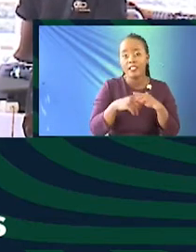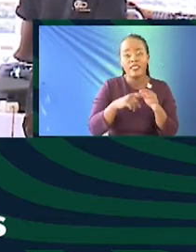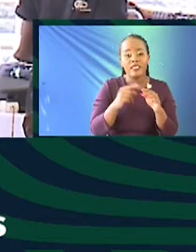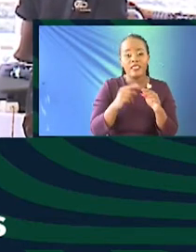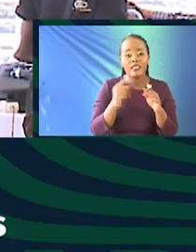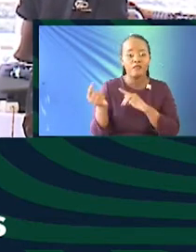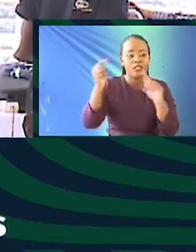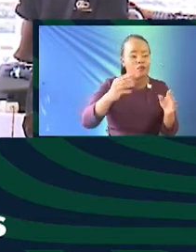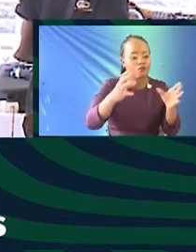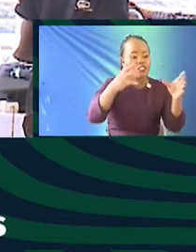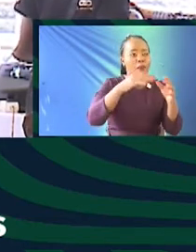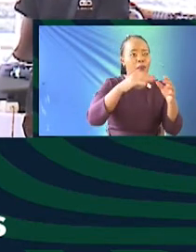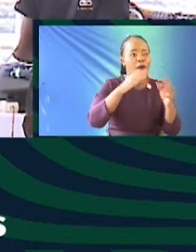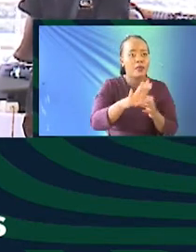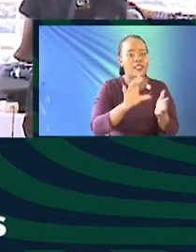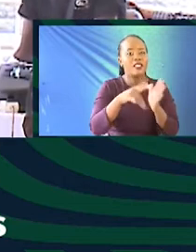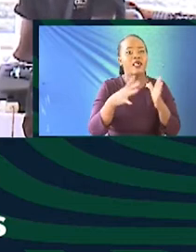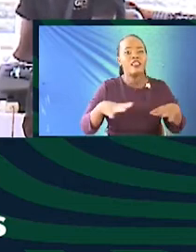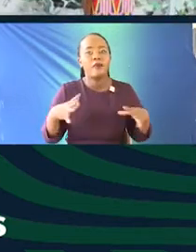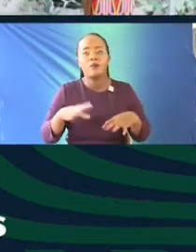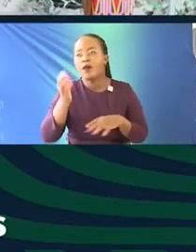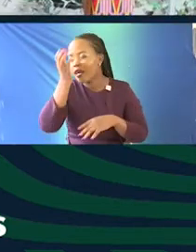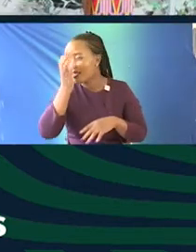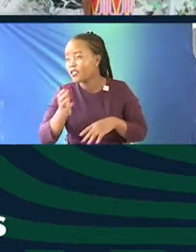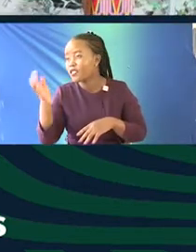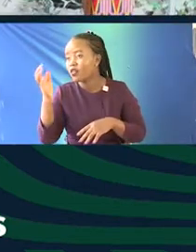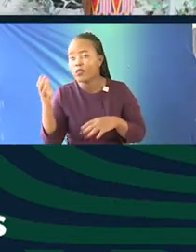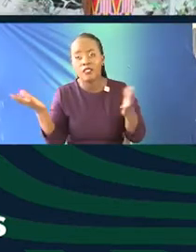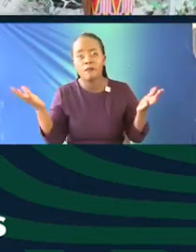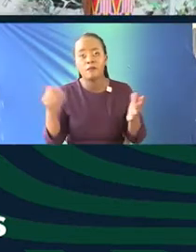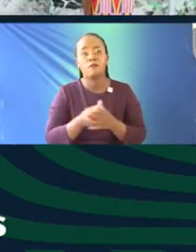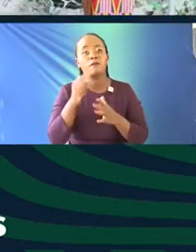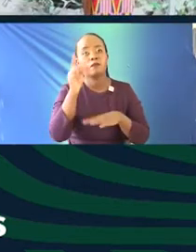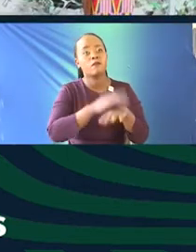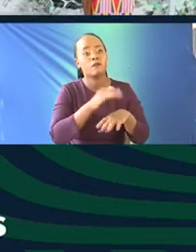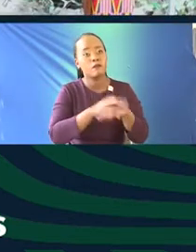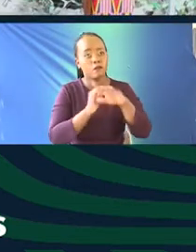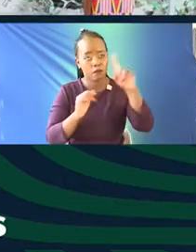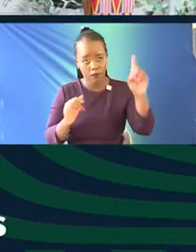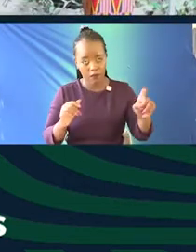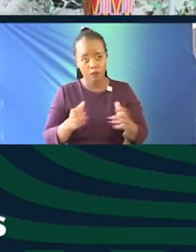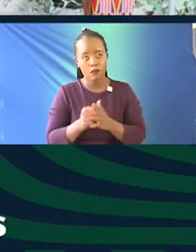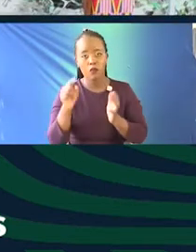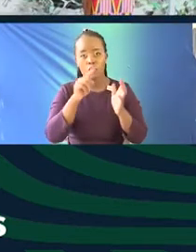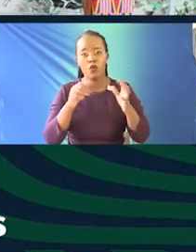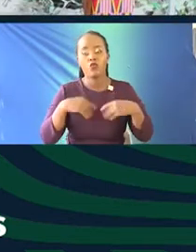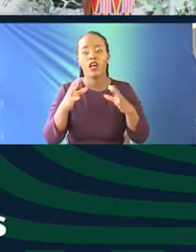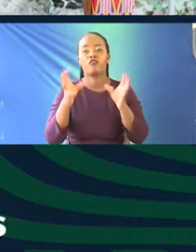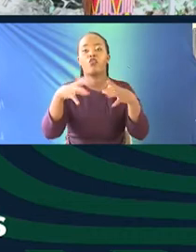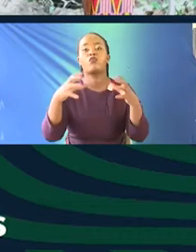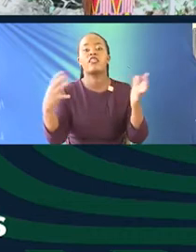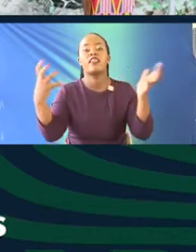and then the community is thrown on the back burner? Yes, that's a great question. And we do have a community